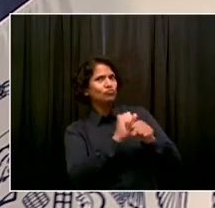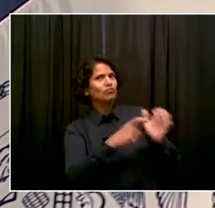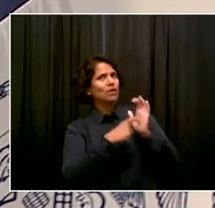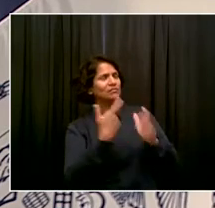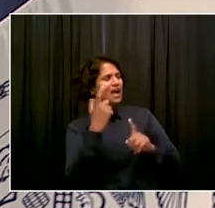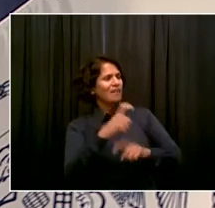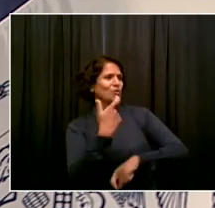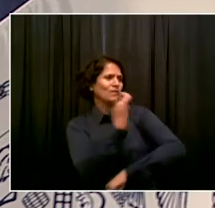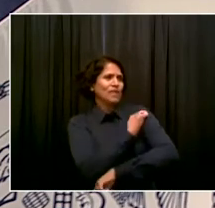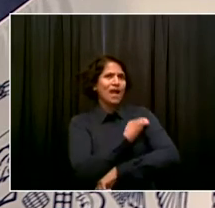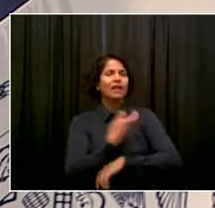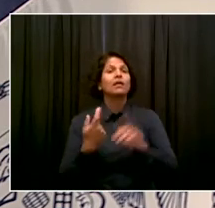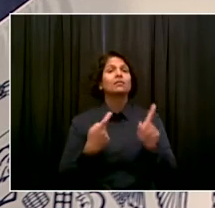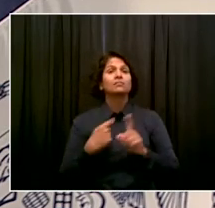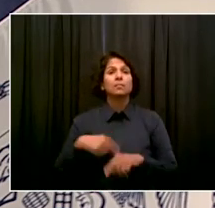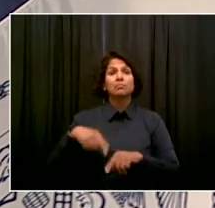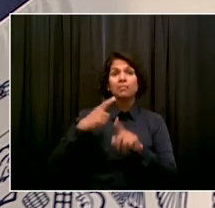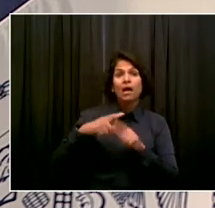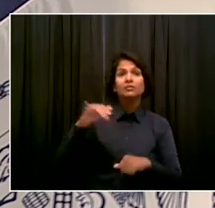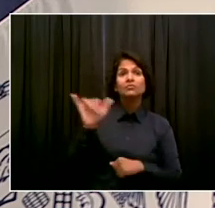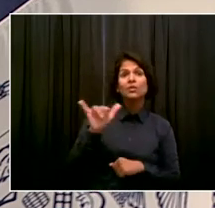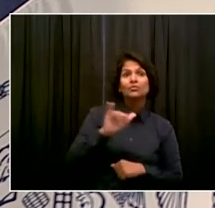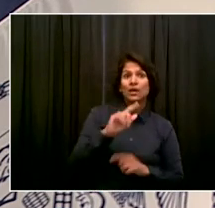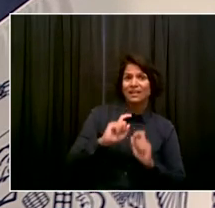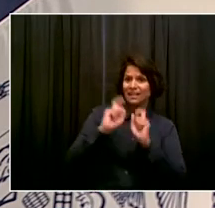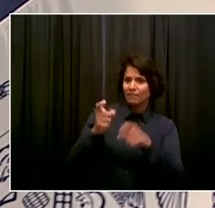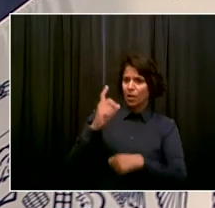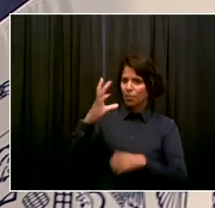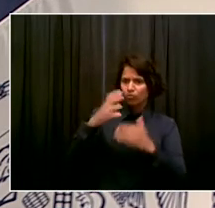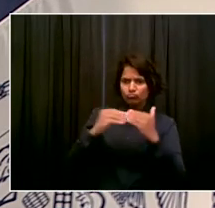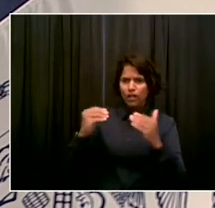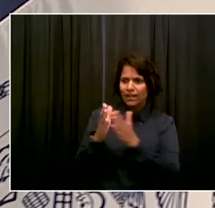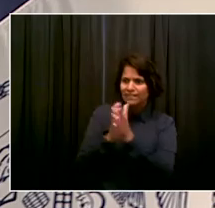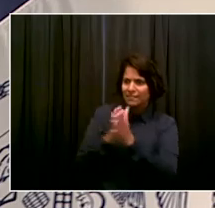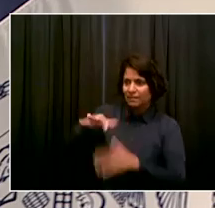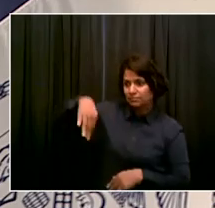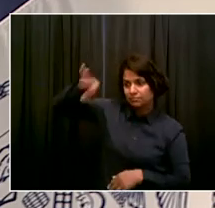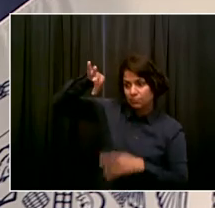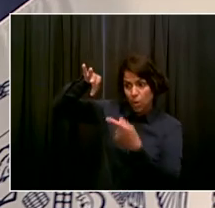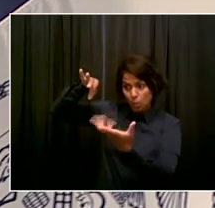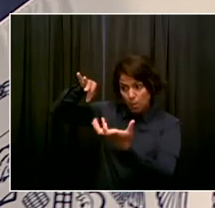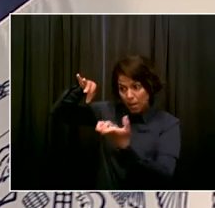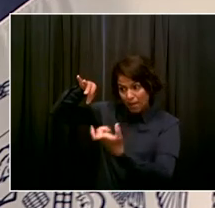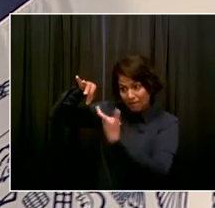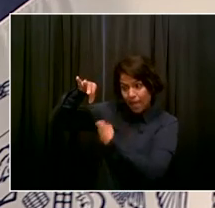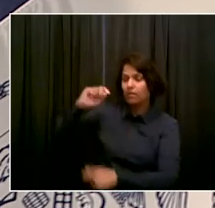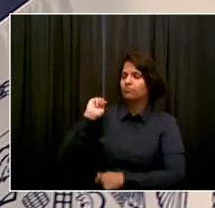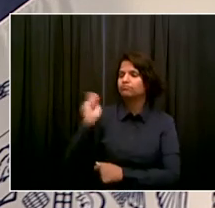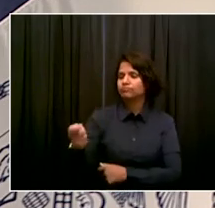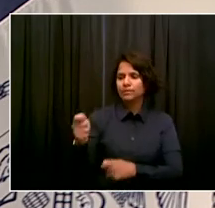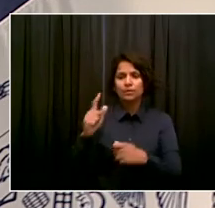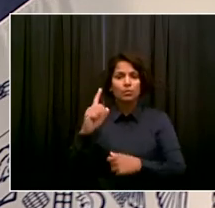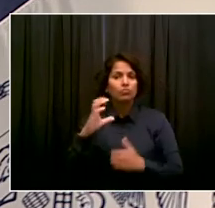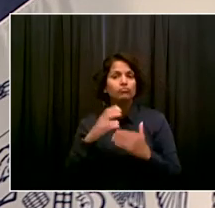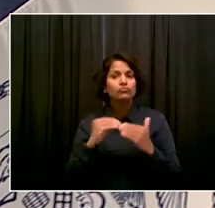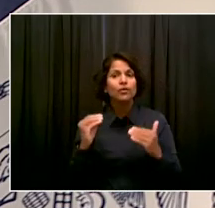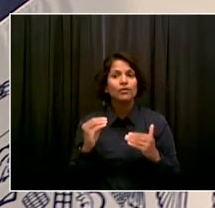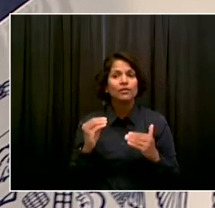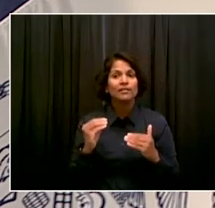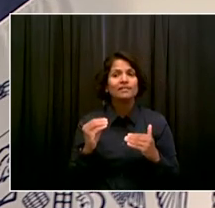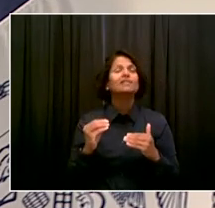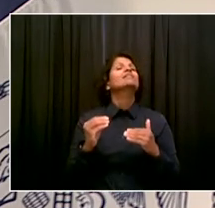We believe as this kind of approach grows, and you're seeing it starting to happen now in the private sector and other areas. It's going to become